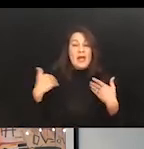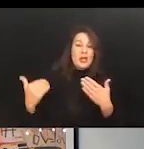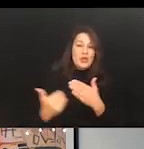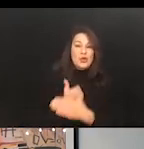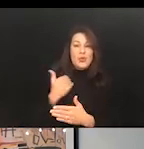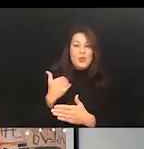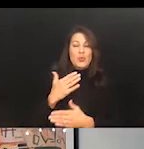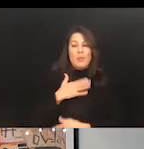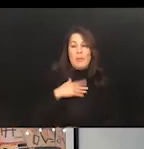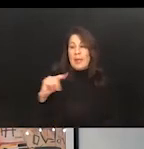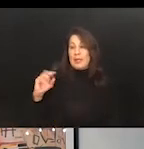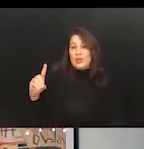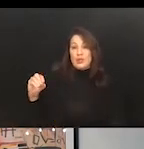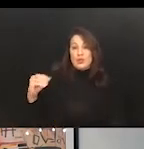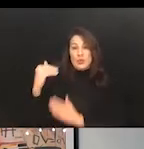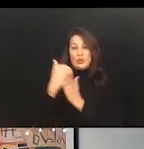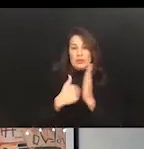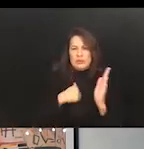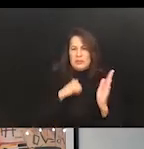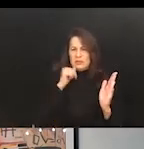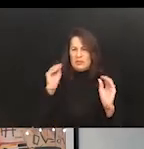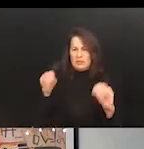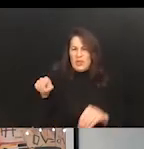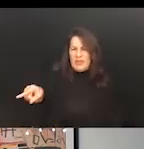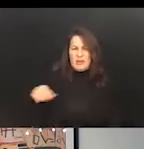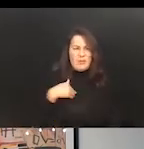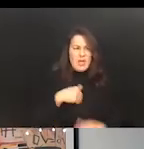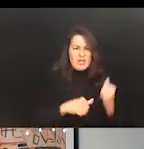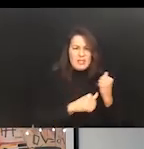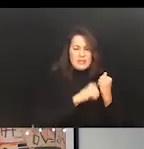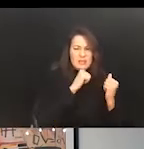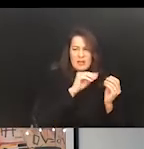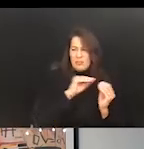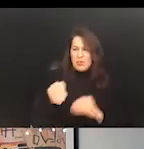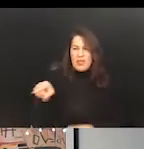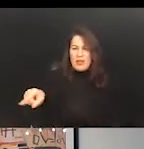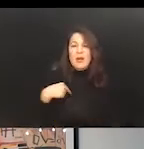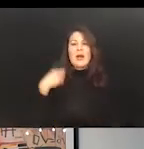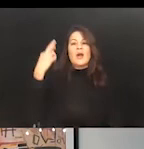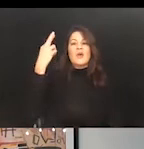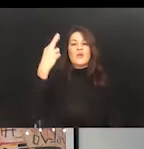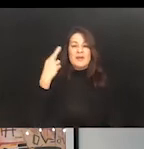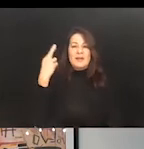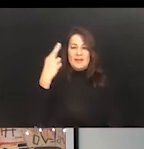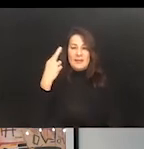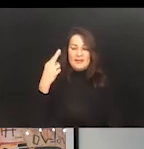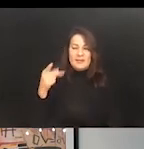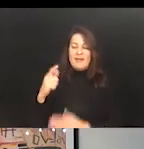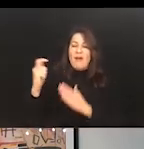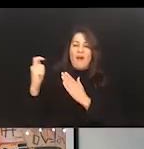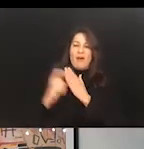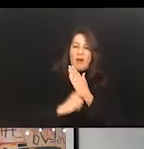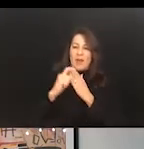I didn't put in there. And my human assistant didn't put in there. I realized that it automatically